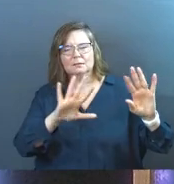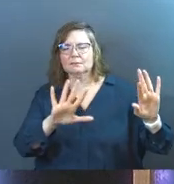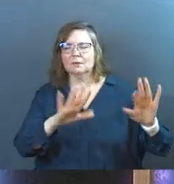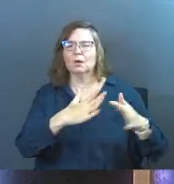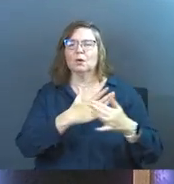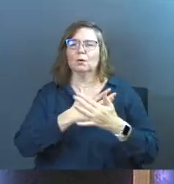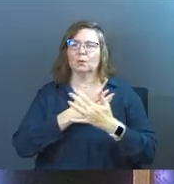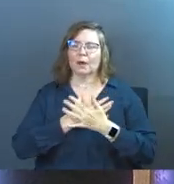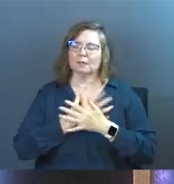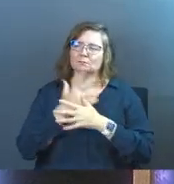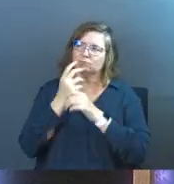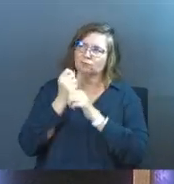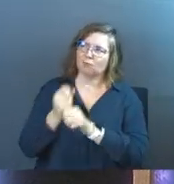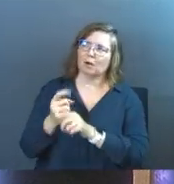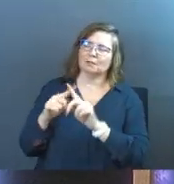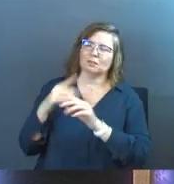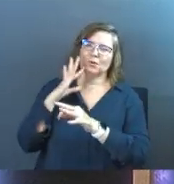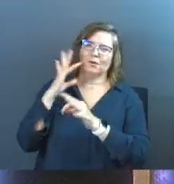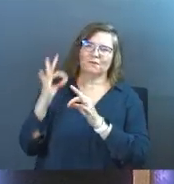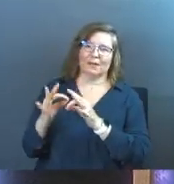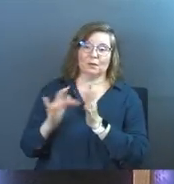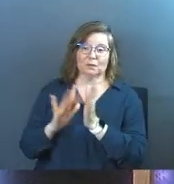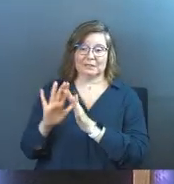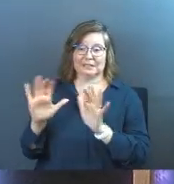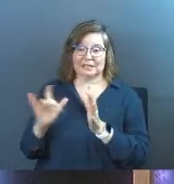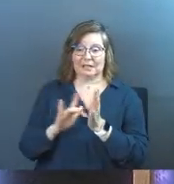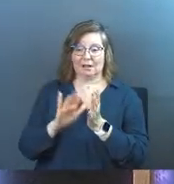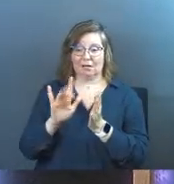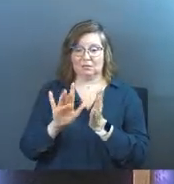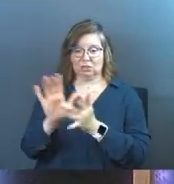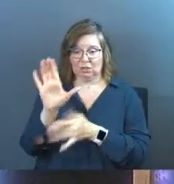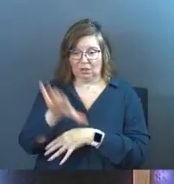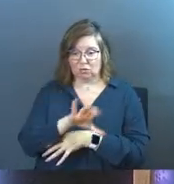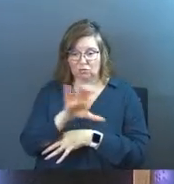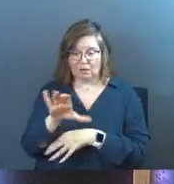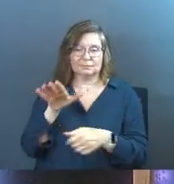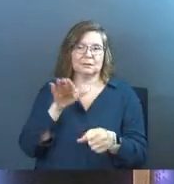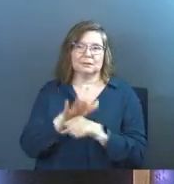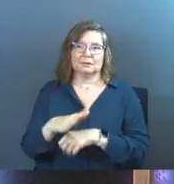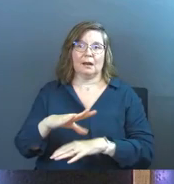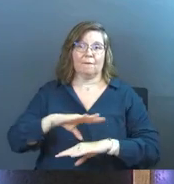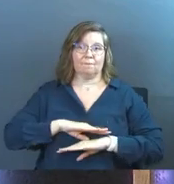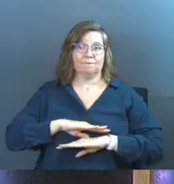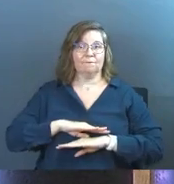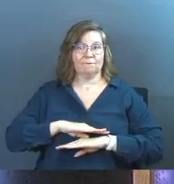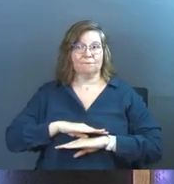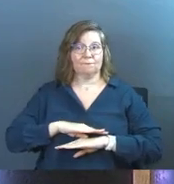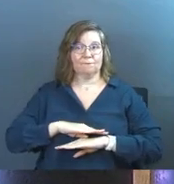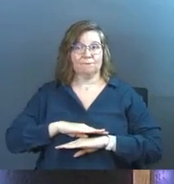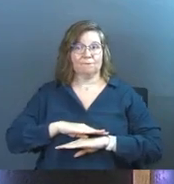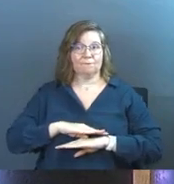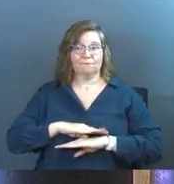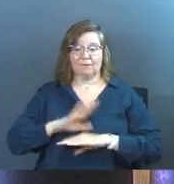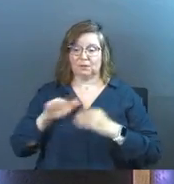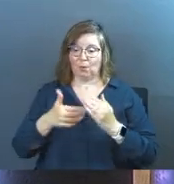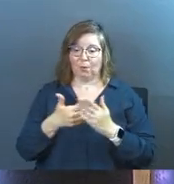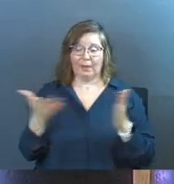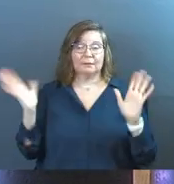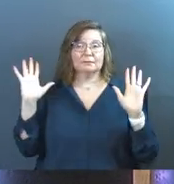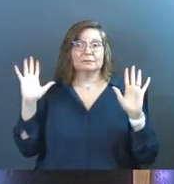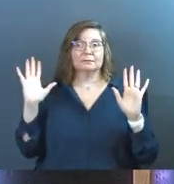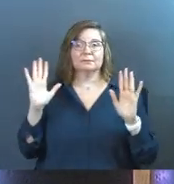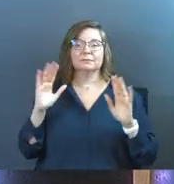Rest in your faith because what Jesus did on the cross is enough. Amen. It's the whole thing.